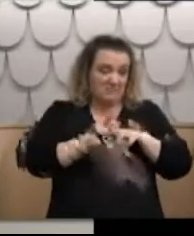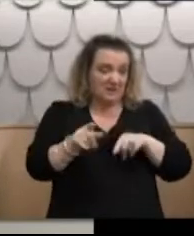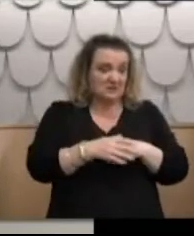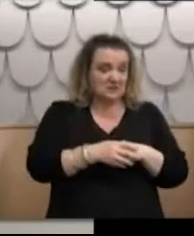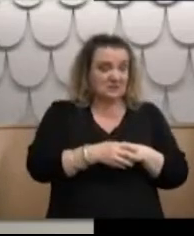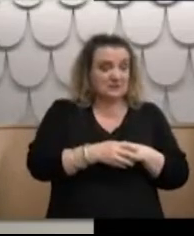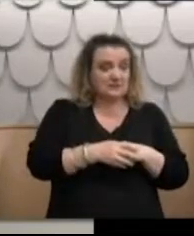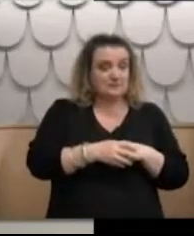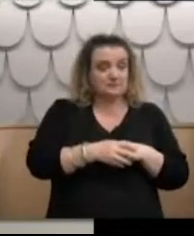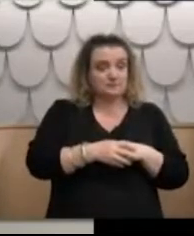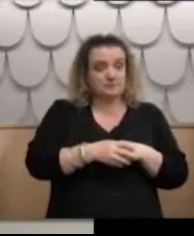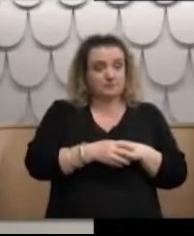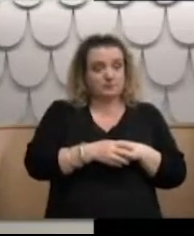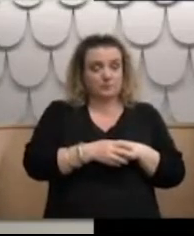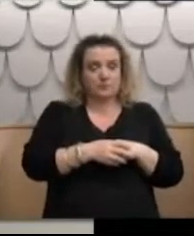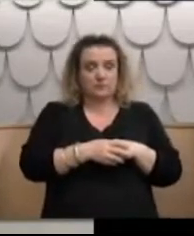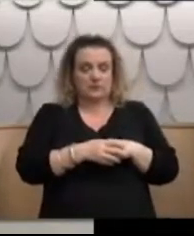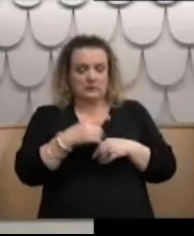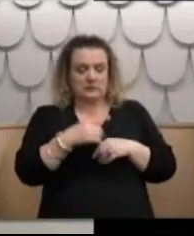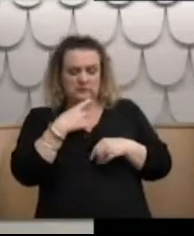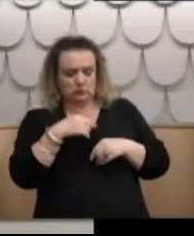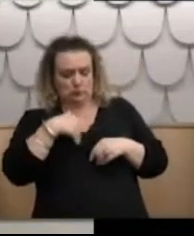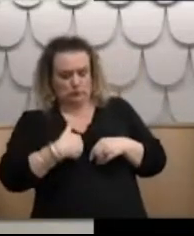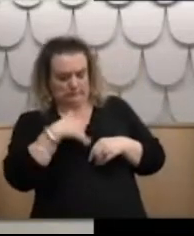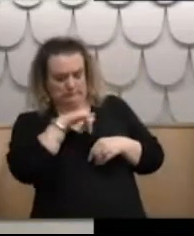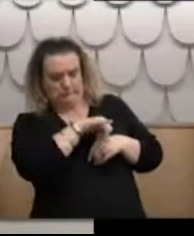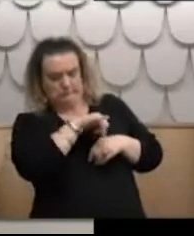I had to get psychiatric assessment done.